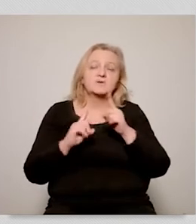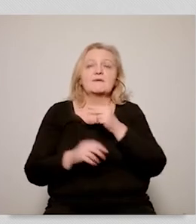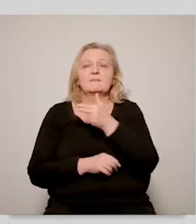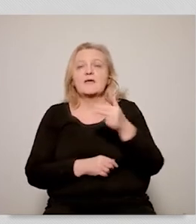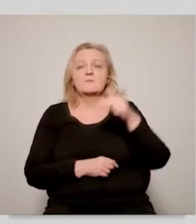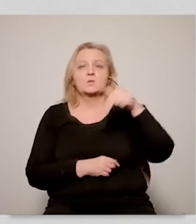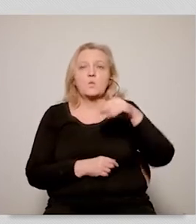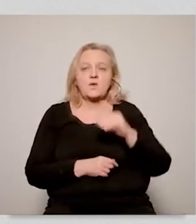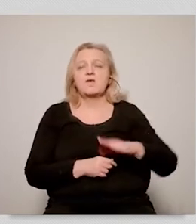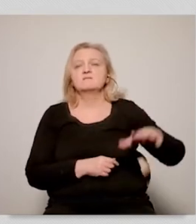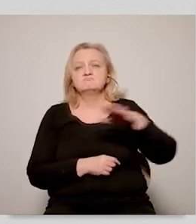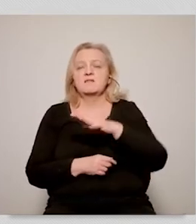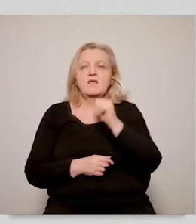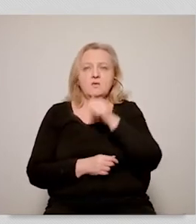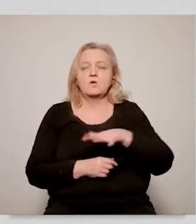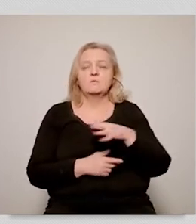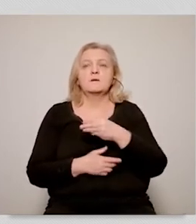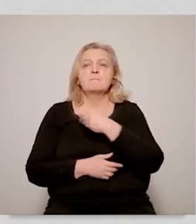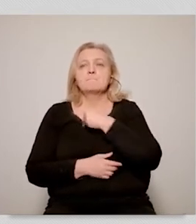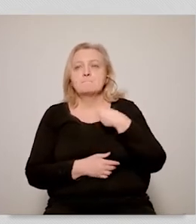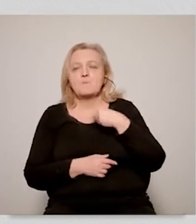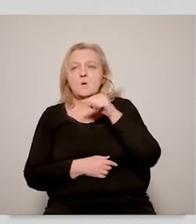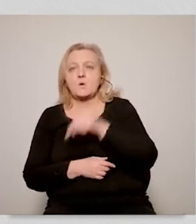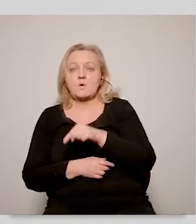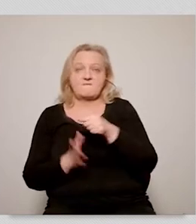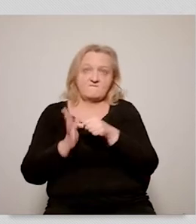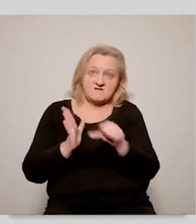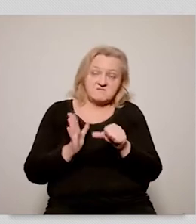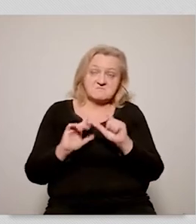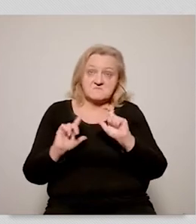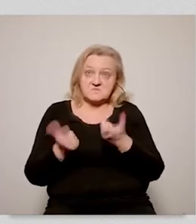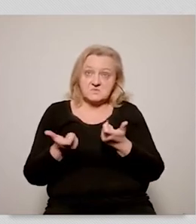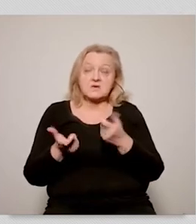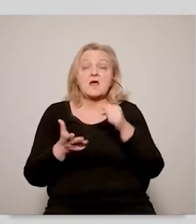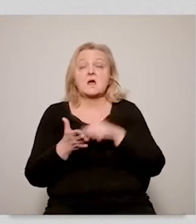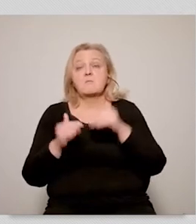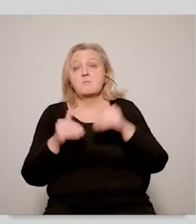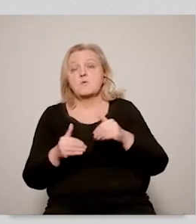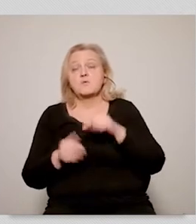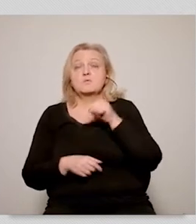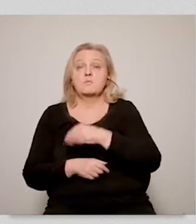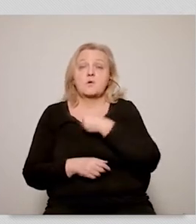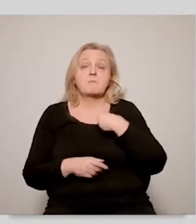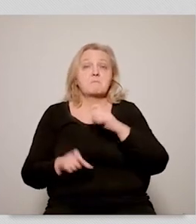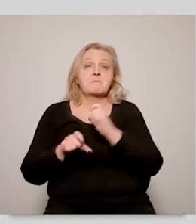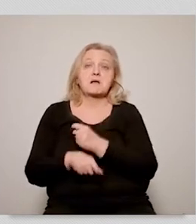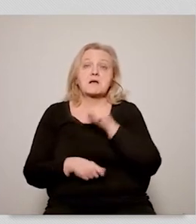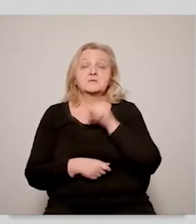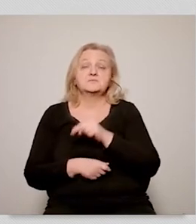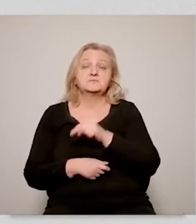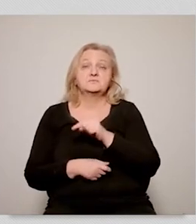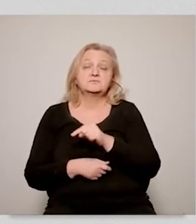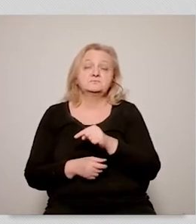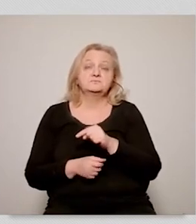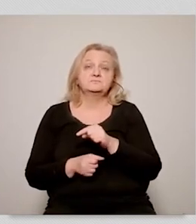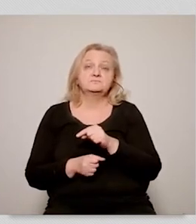guests will discuss with us the European dimension of this project. We will discuss whether Poland is